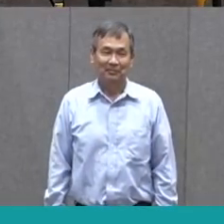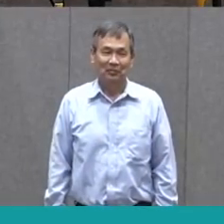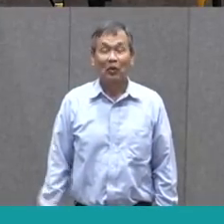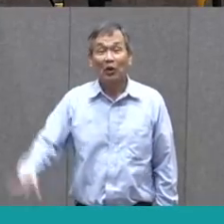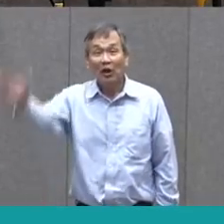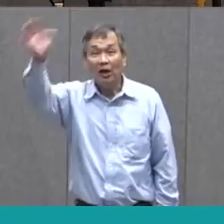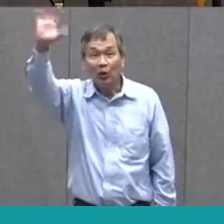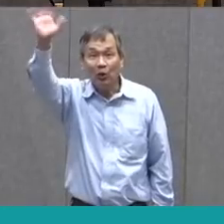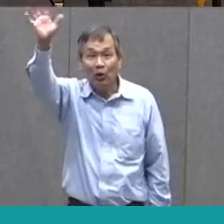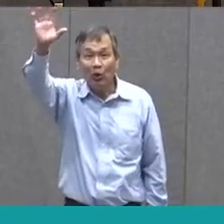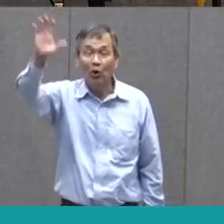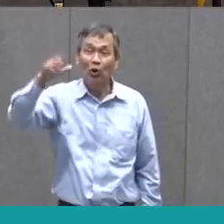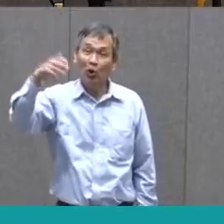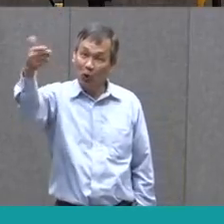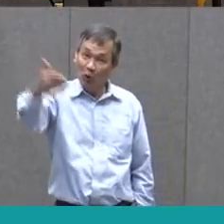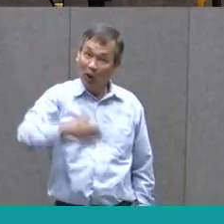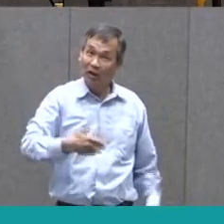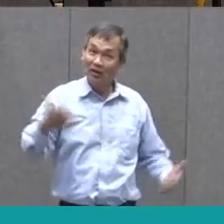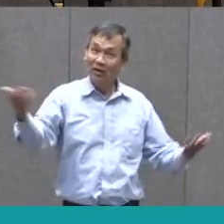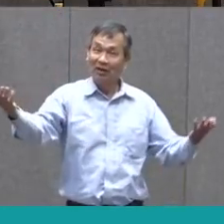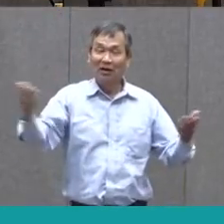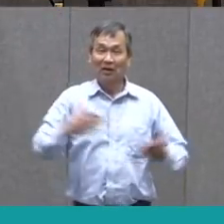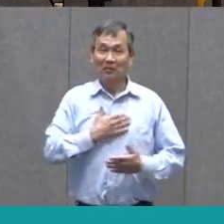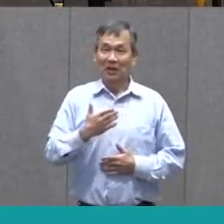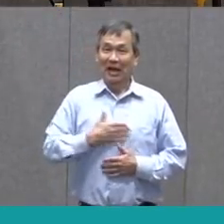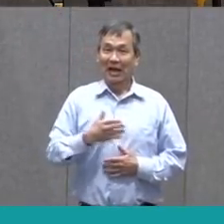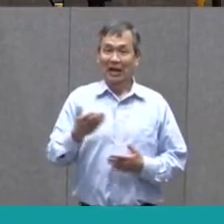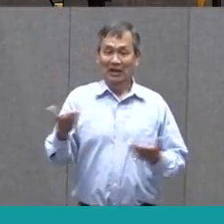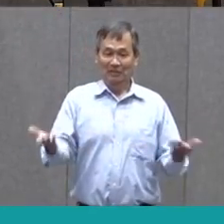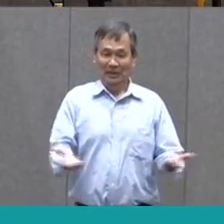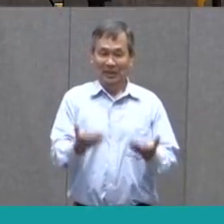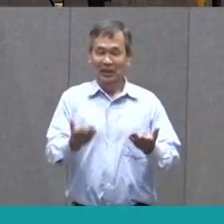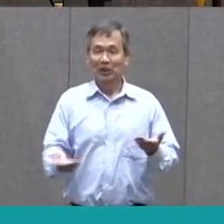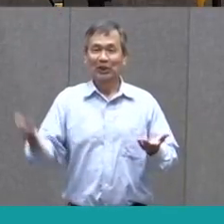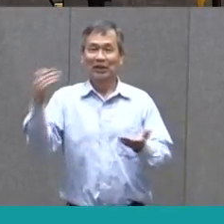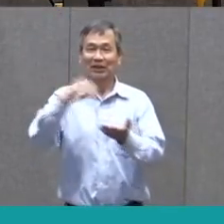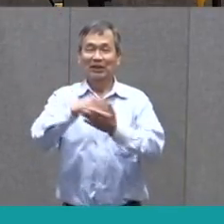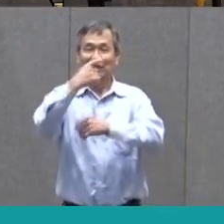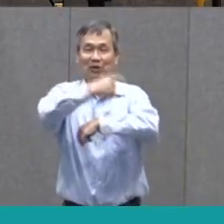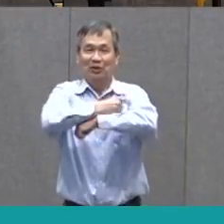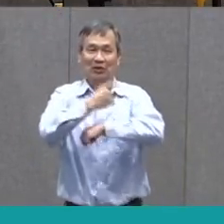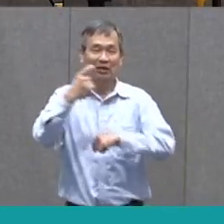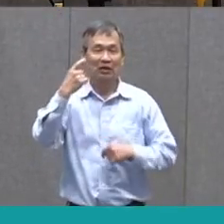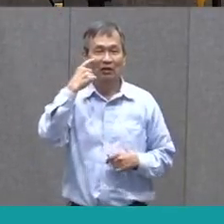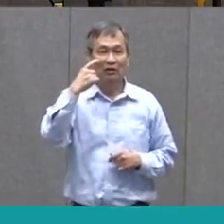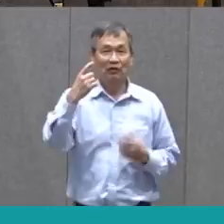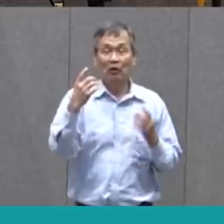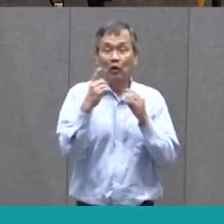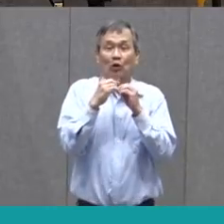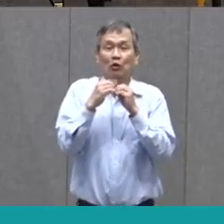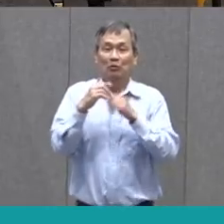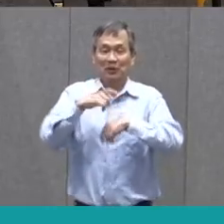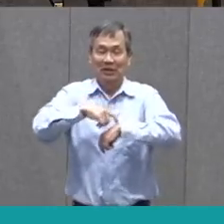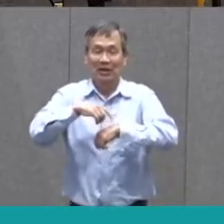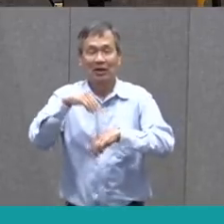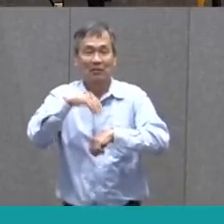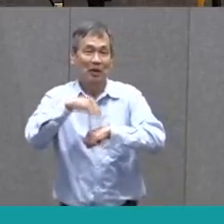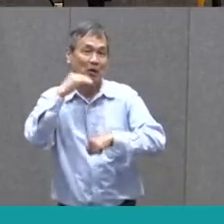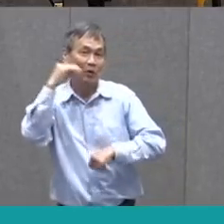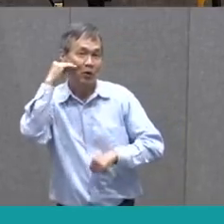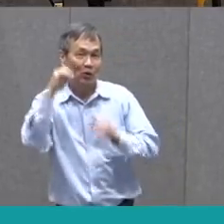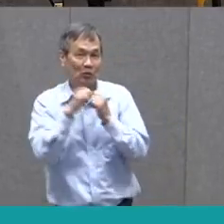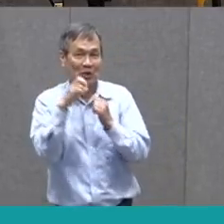Hello, welcome, I'm so glad that you're here with us today. for another episode of At Home with